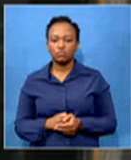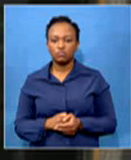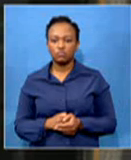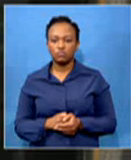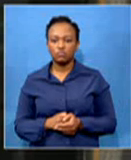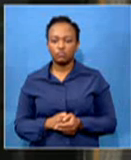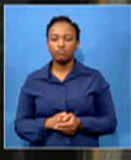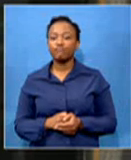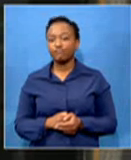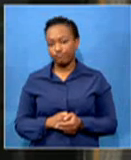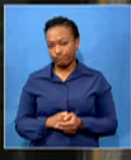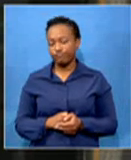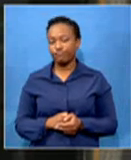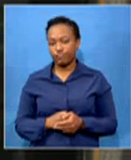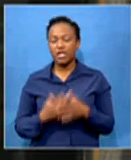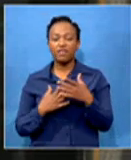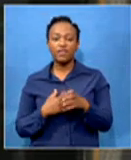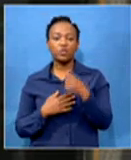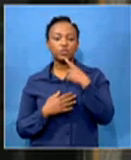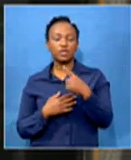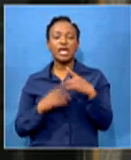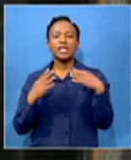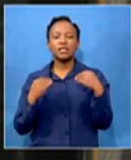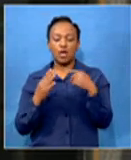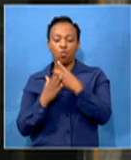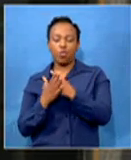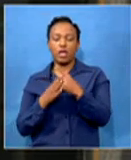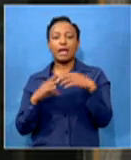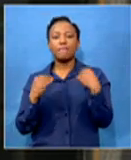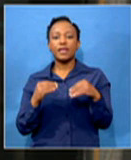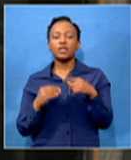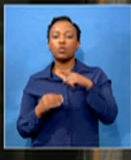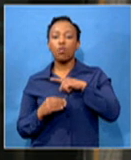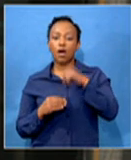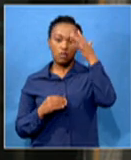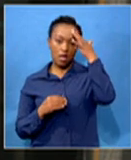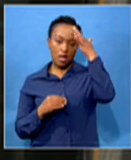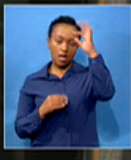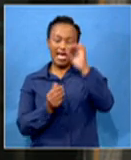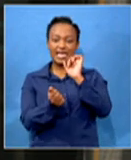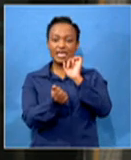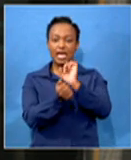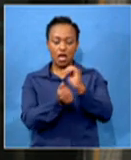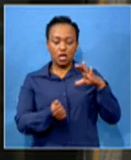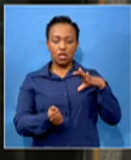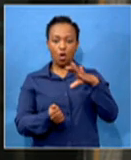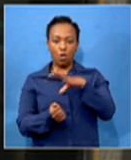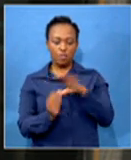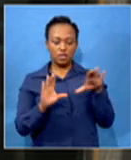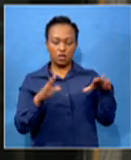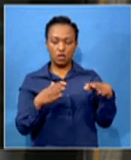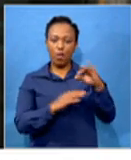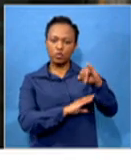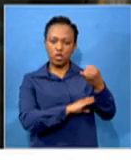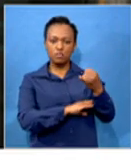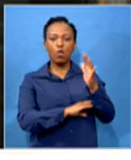Well, it's set to be a busy week as the State Capture Commission of Inquiry sits in Johannesburg and